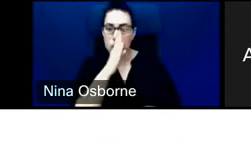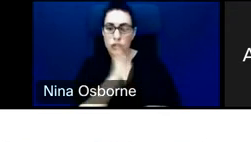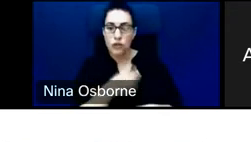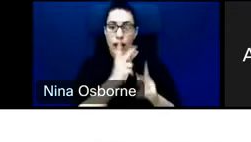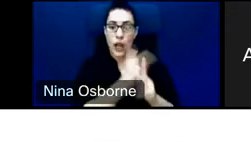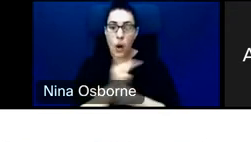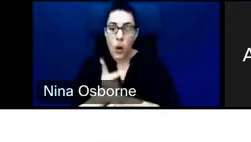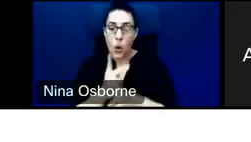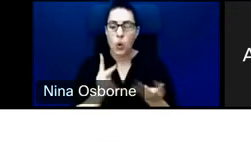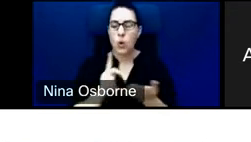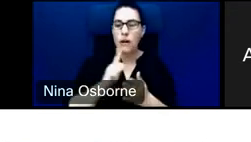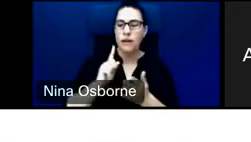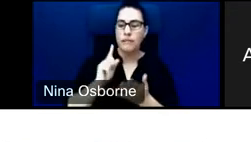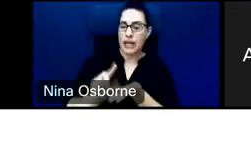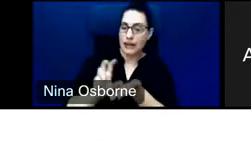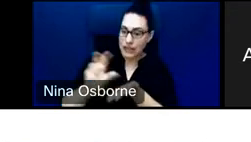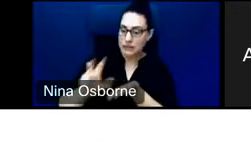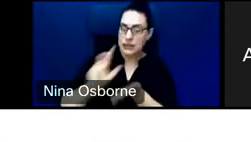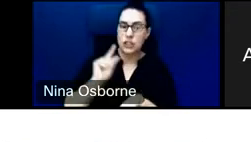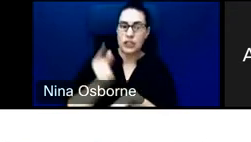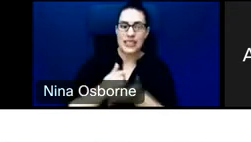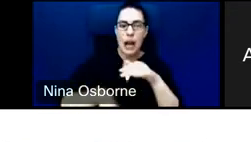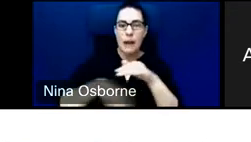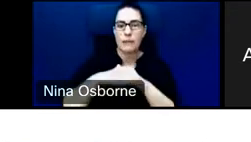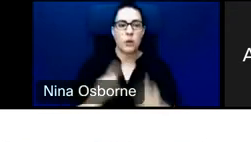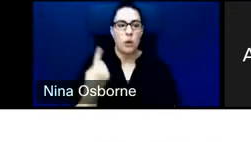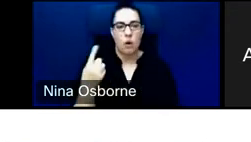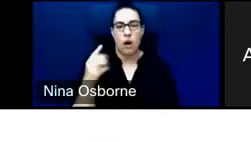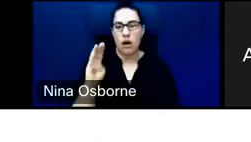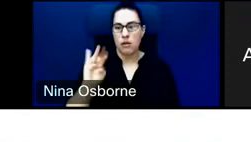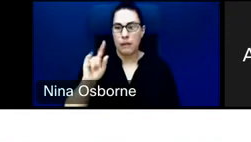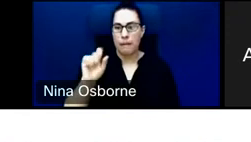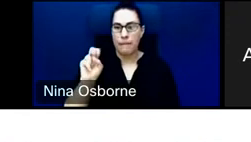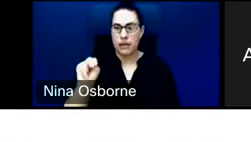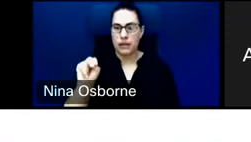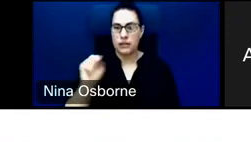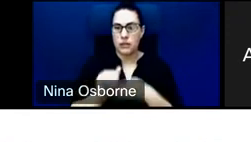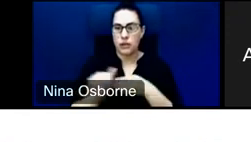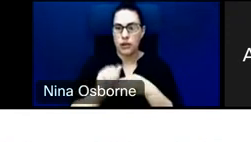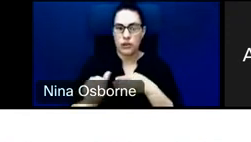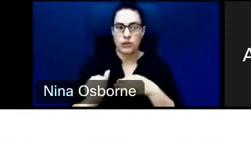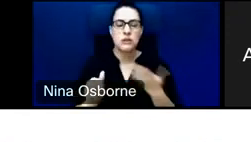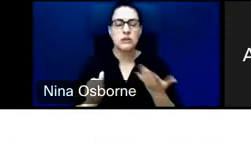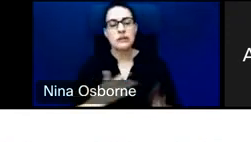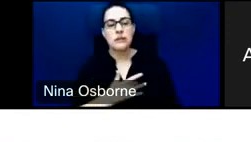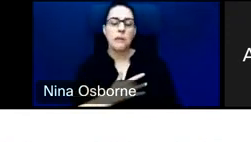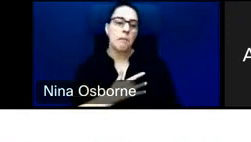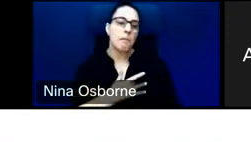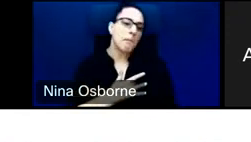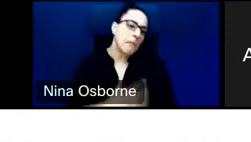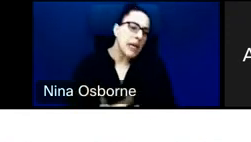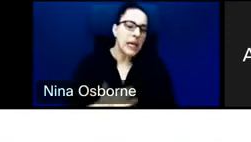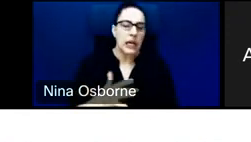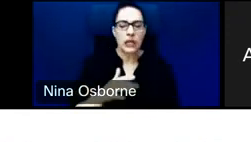billion. I would say the numbers tend to be, our median tends to be closer to maybe 15 or 10 to 20.